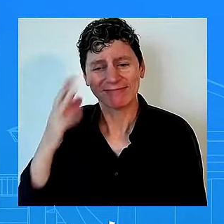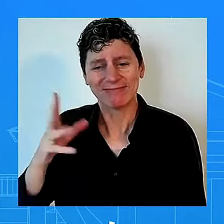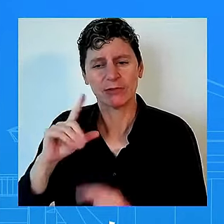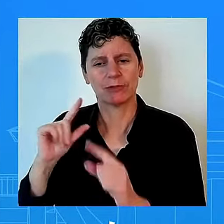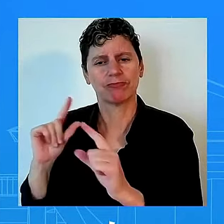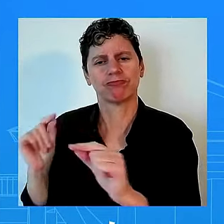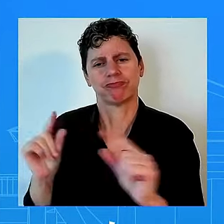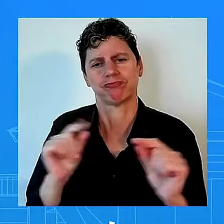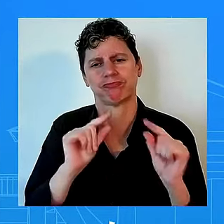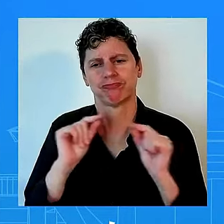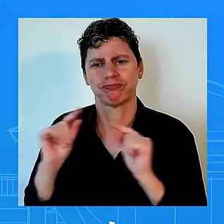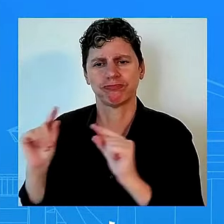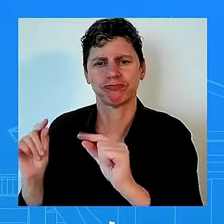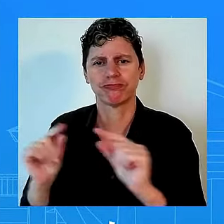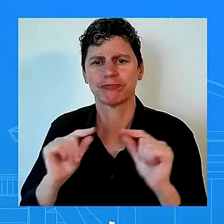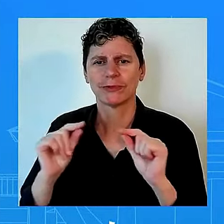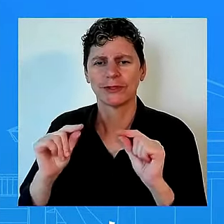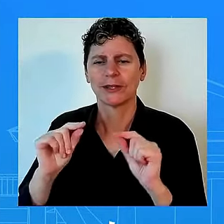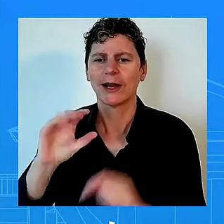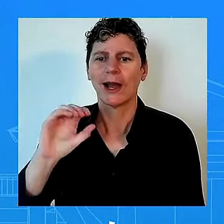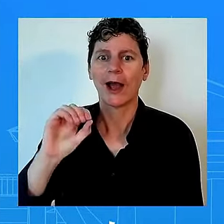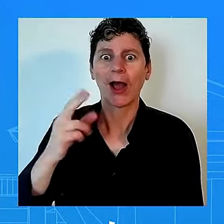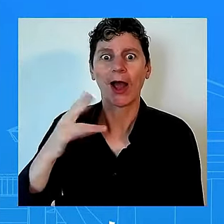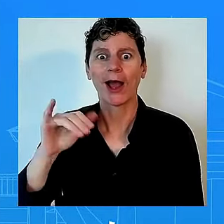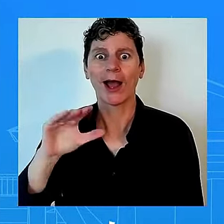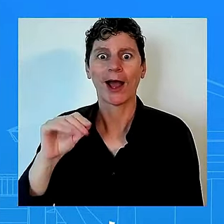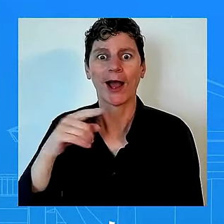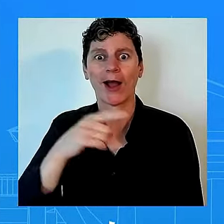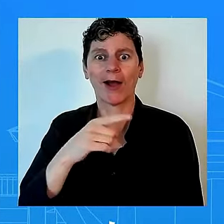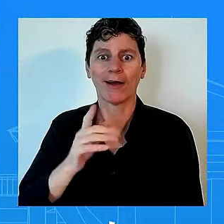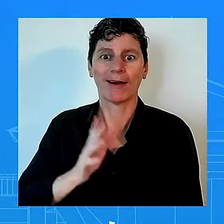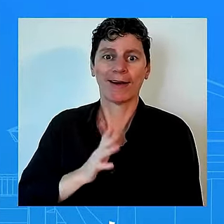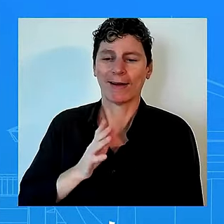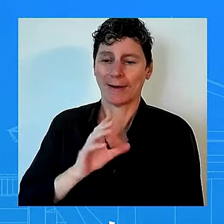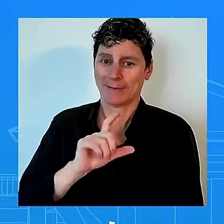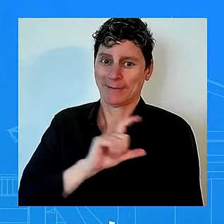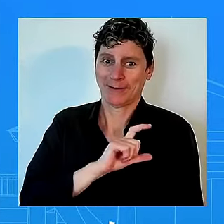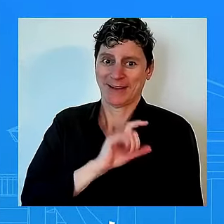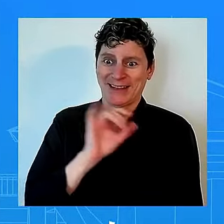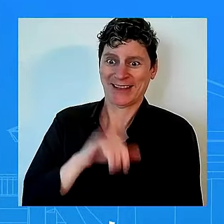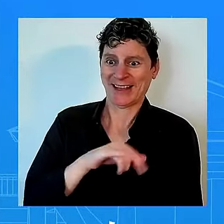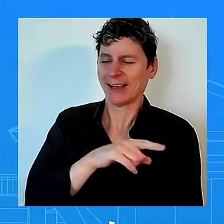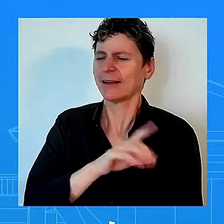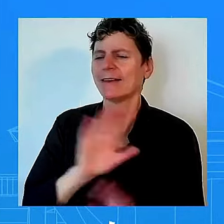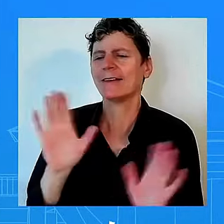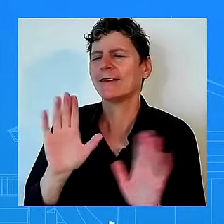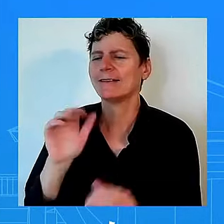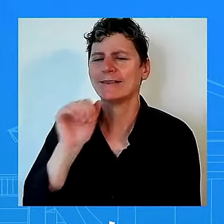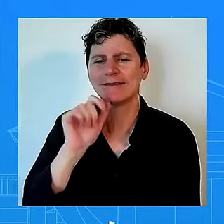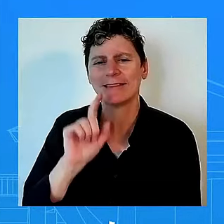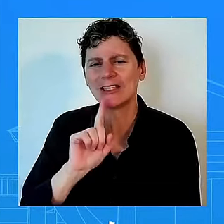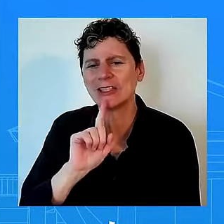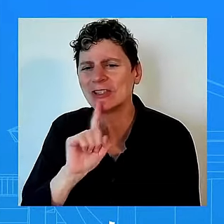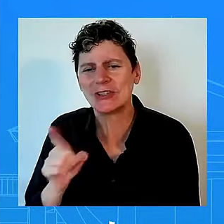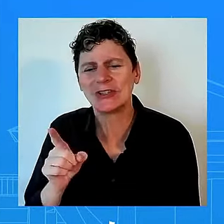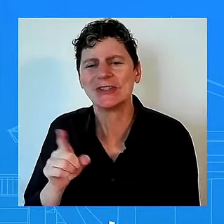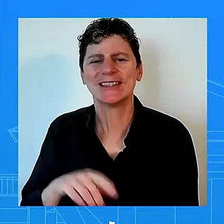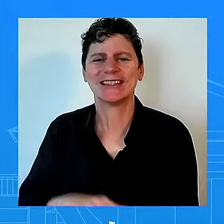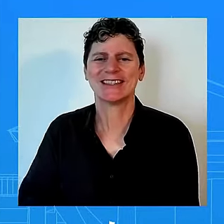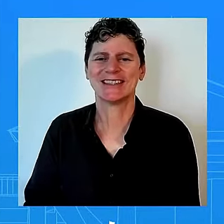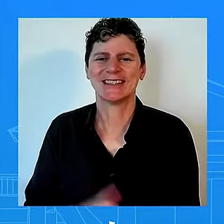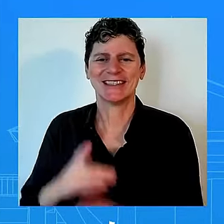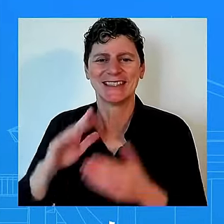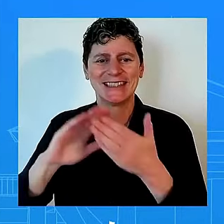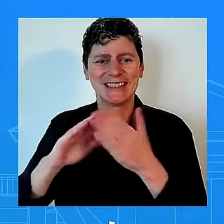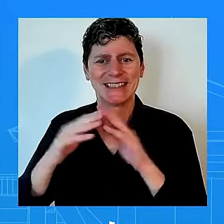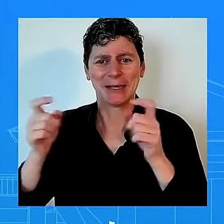ohio police department uh the springfield mayor uh the city manager uh and so we have to make sure that